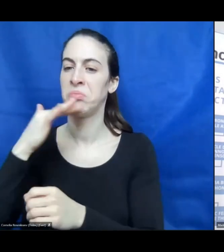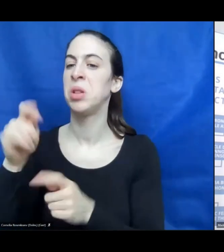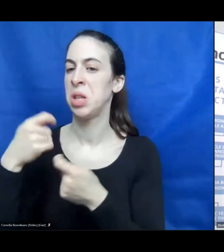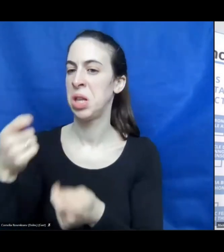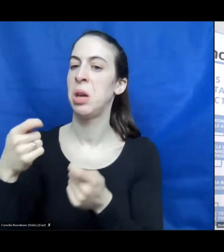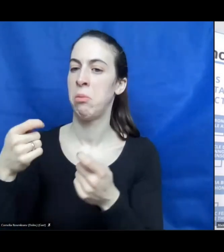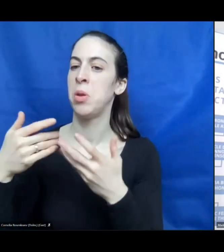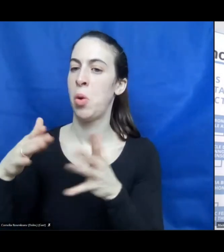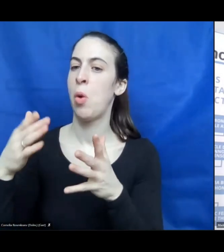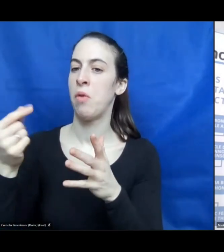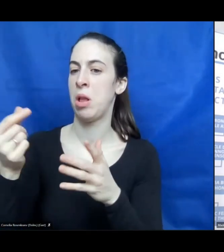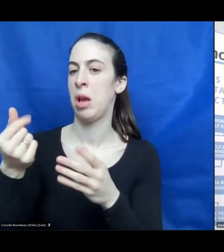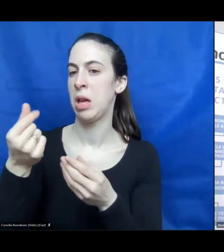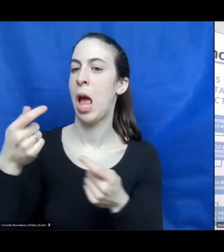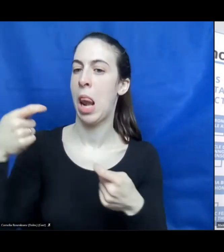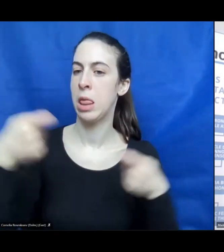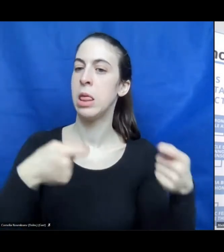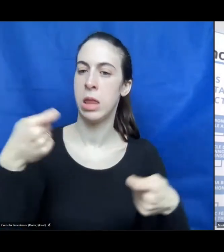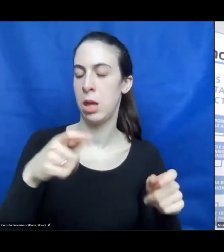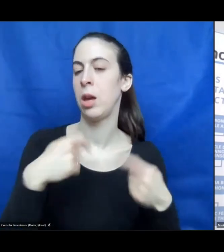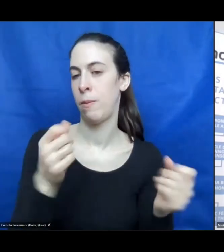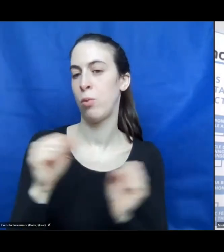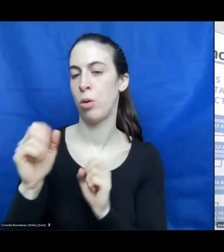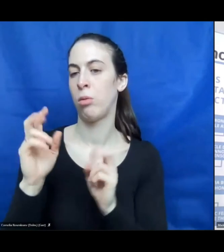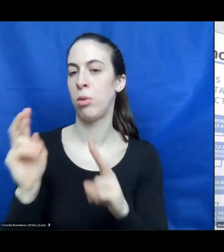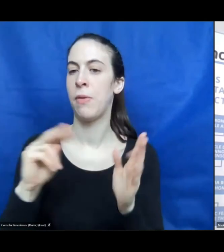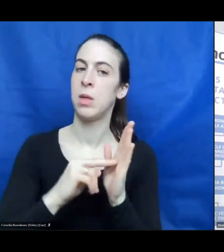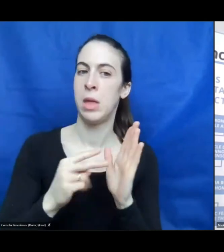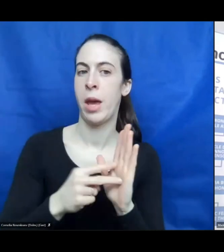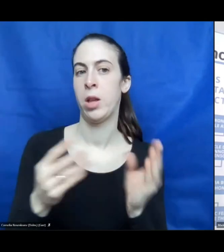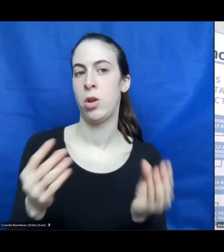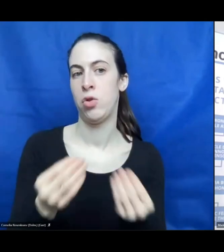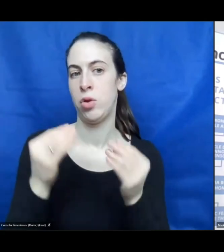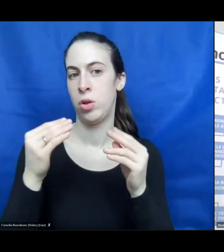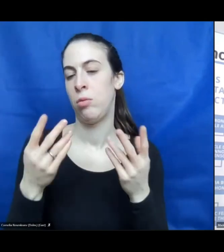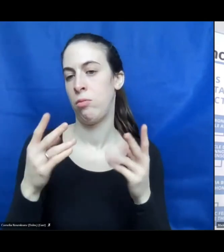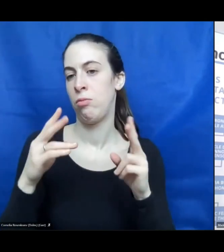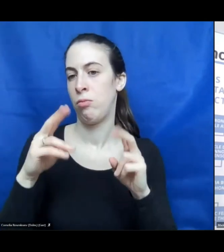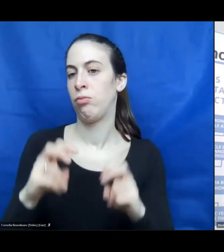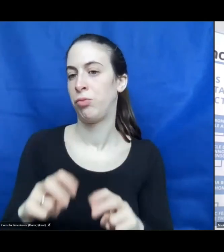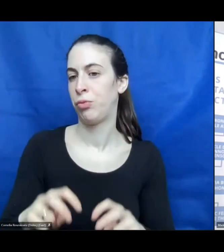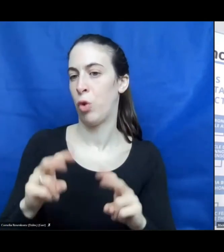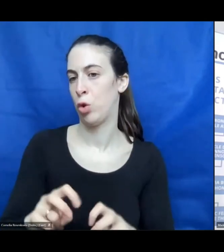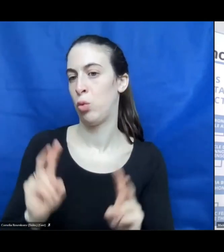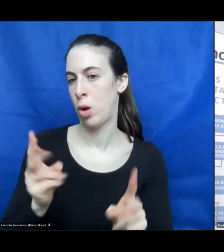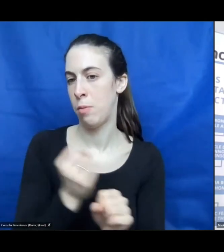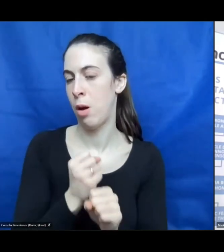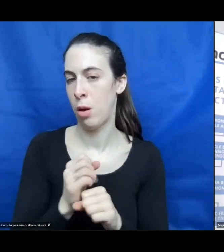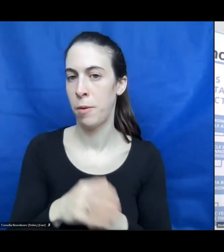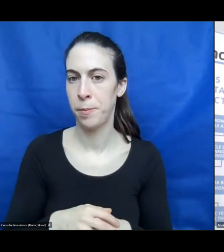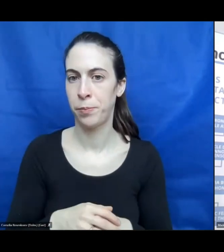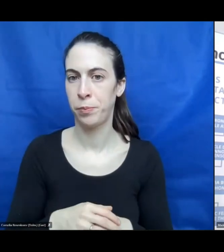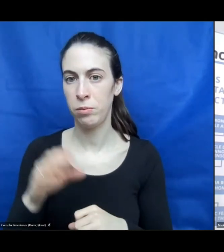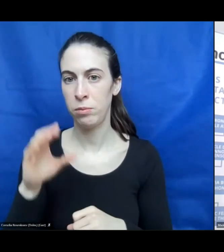to make technological research with impact. Yeah. Christian,